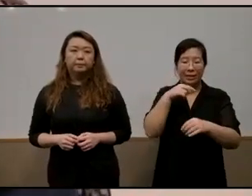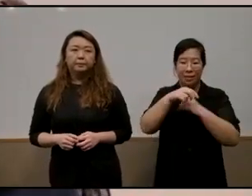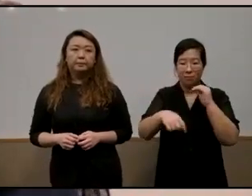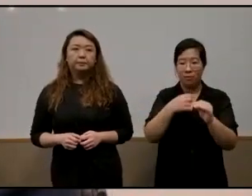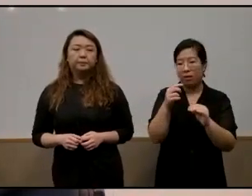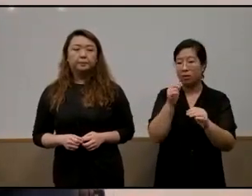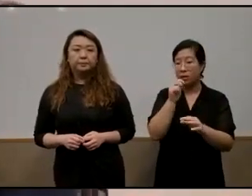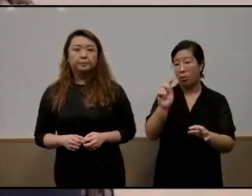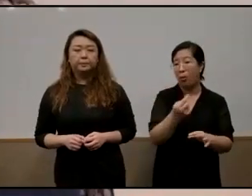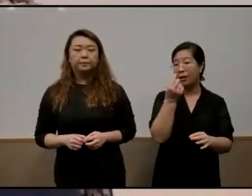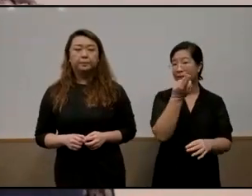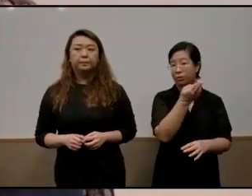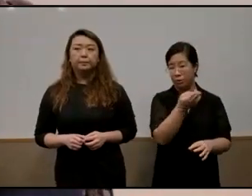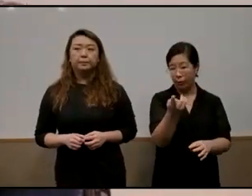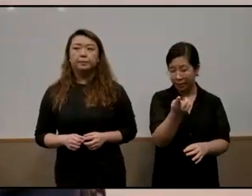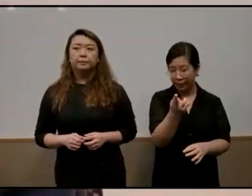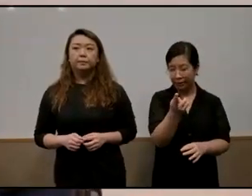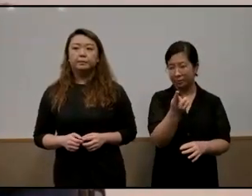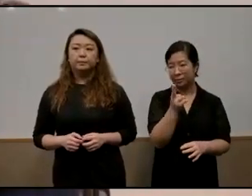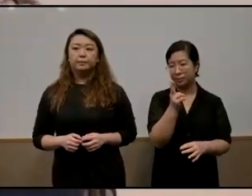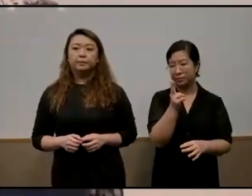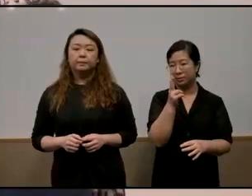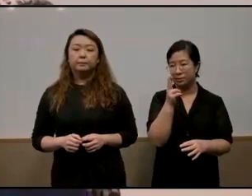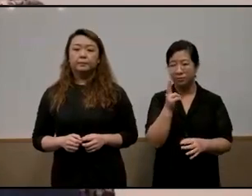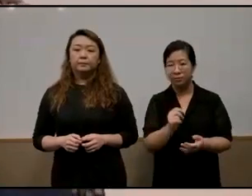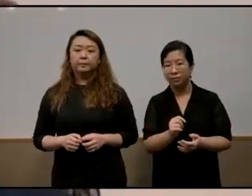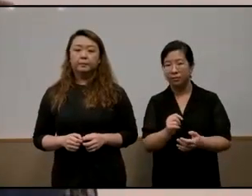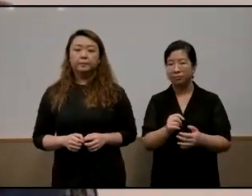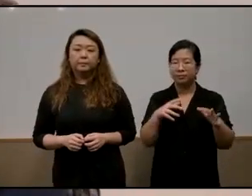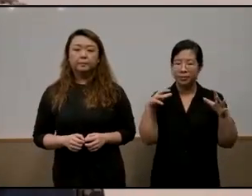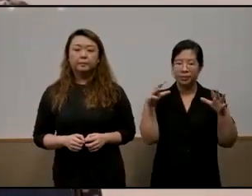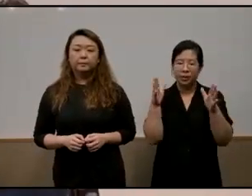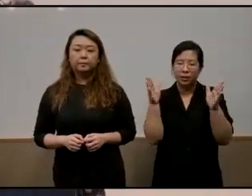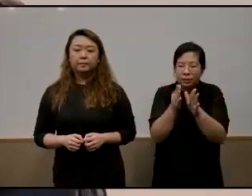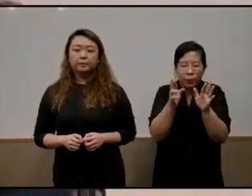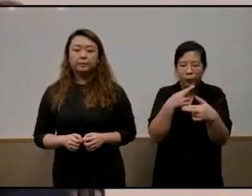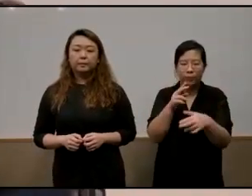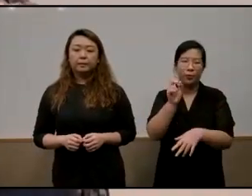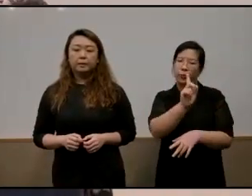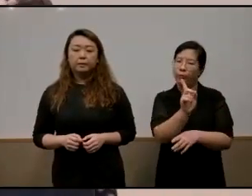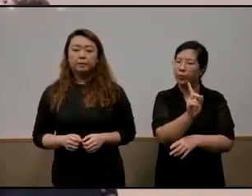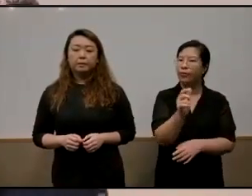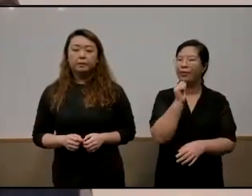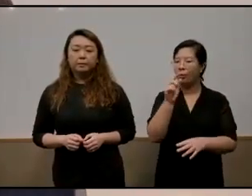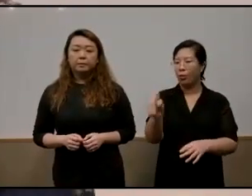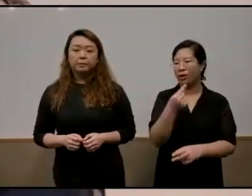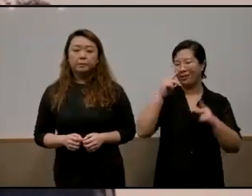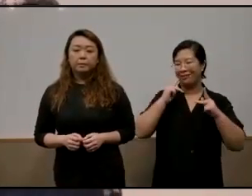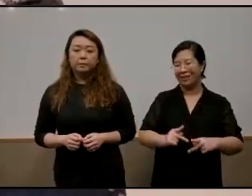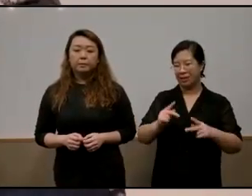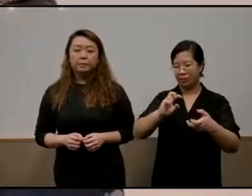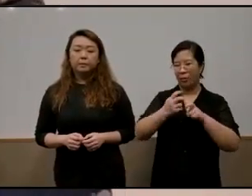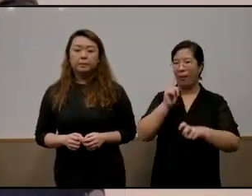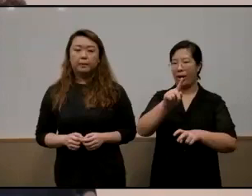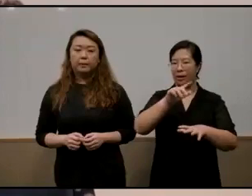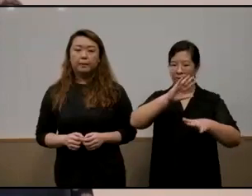no table you know uh squeeze into how many people in the room to sleep it's not just physical but the whole ecosystem in the